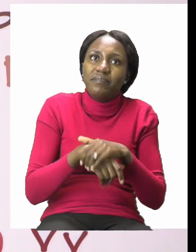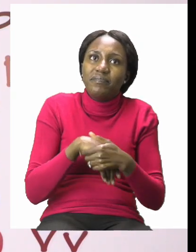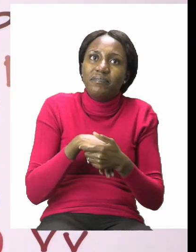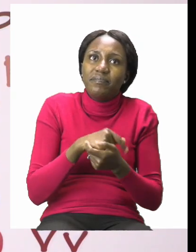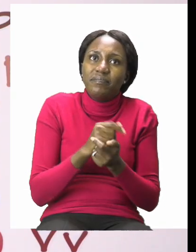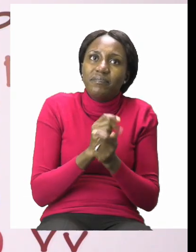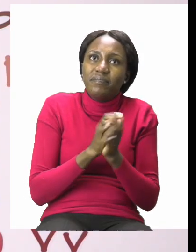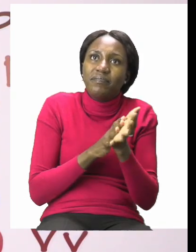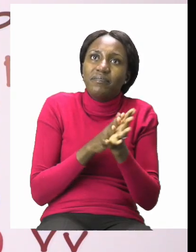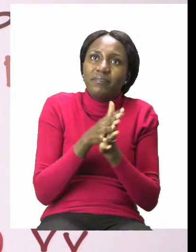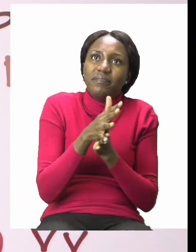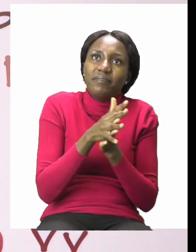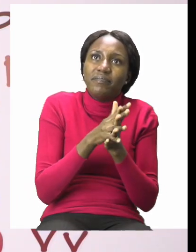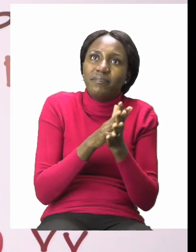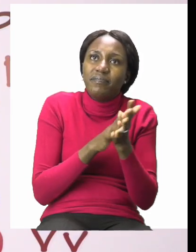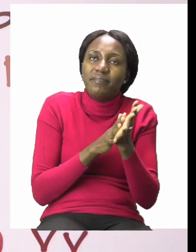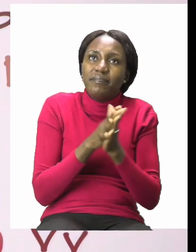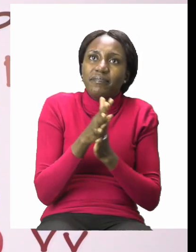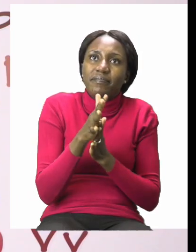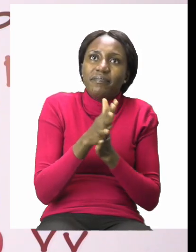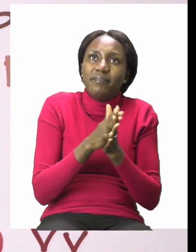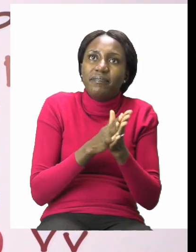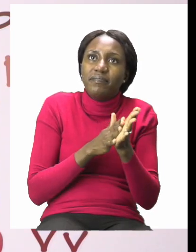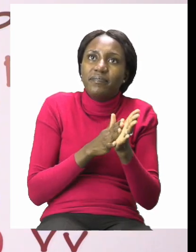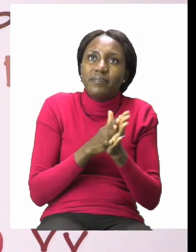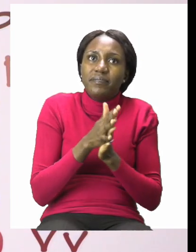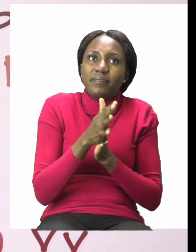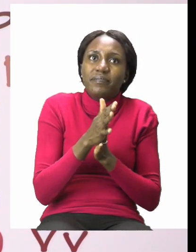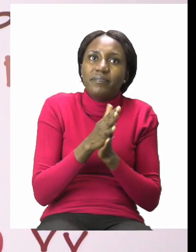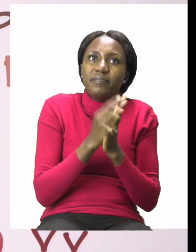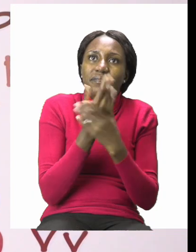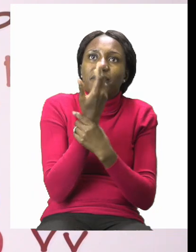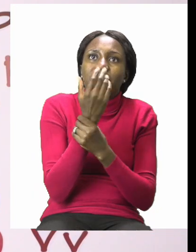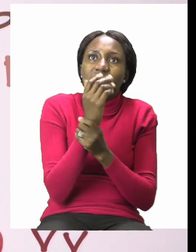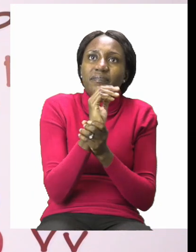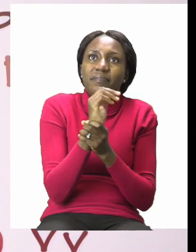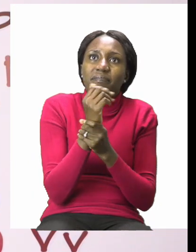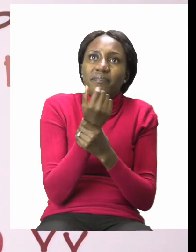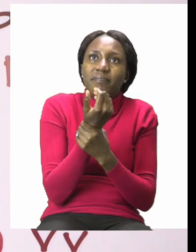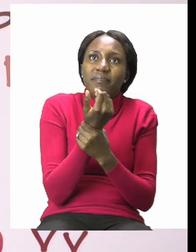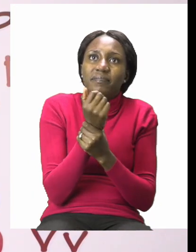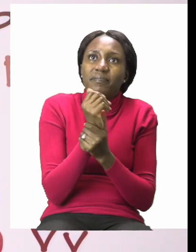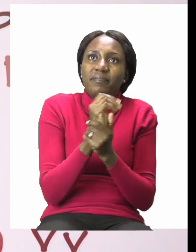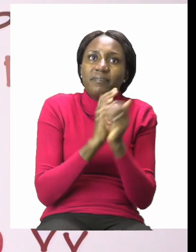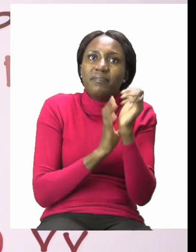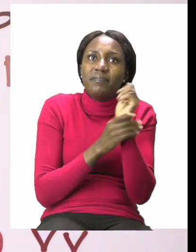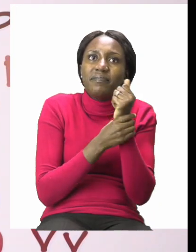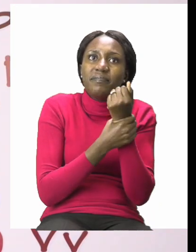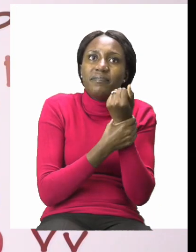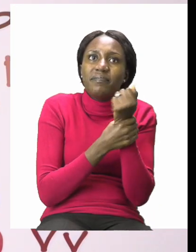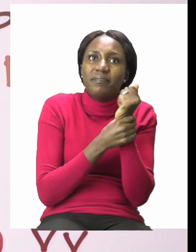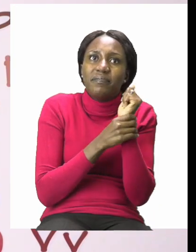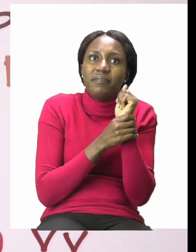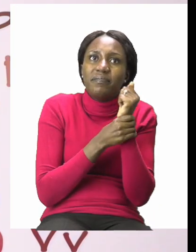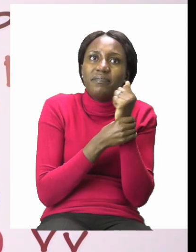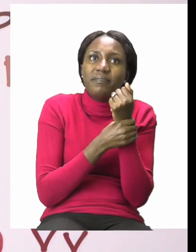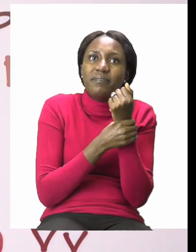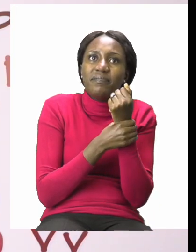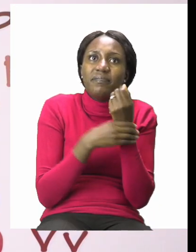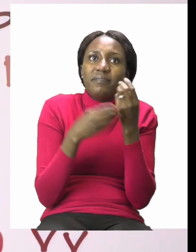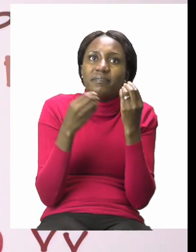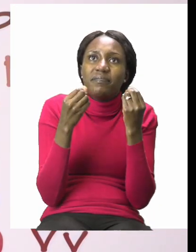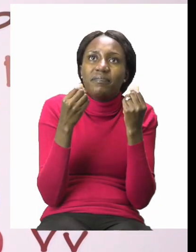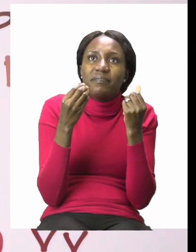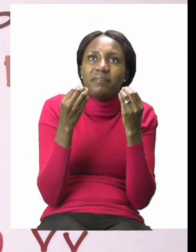in between our fingers, on our wrists and our fingertips too.